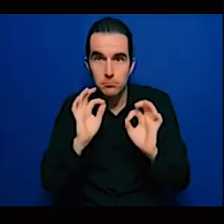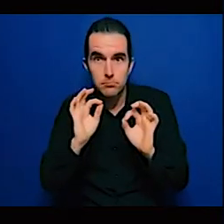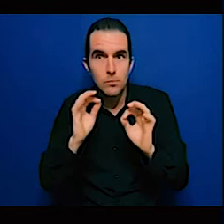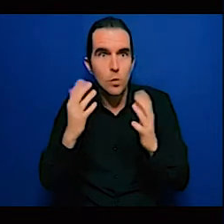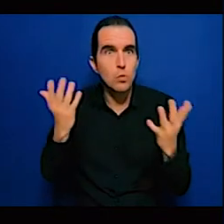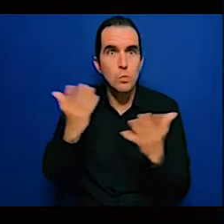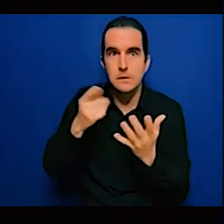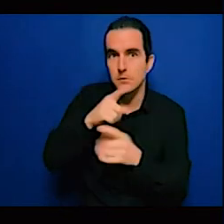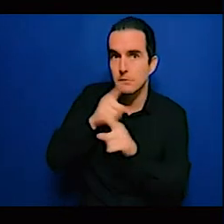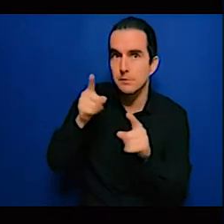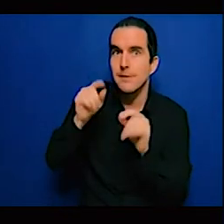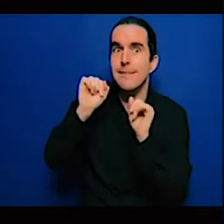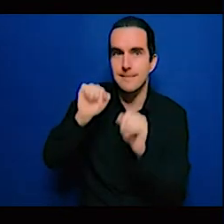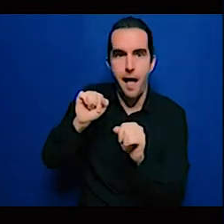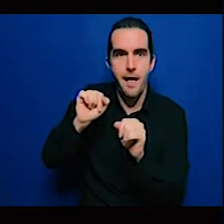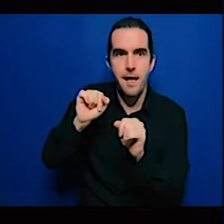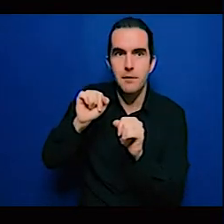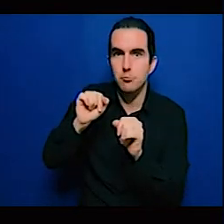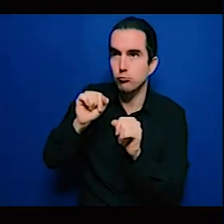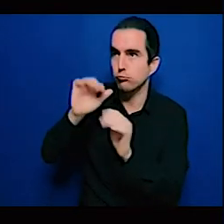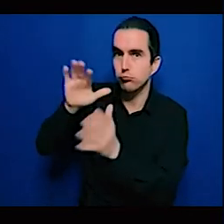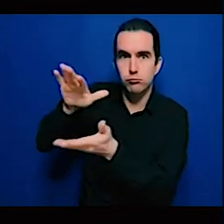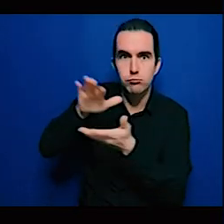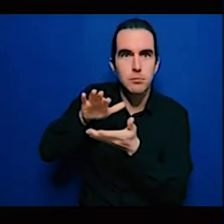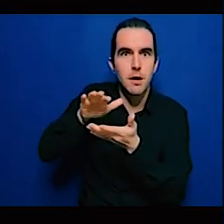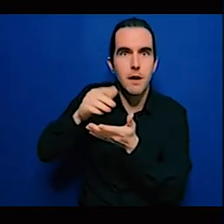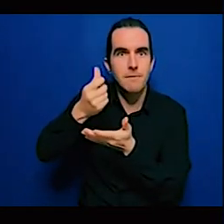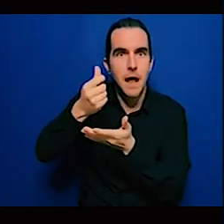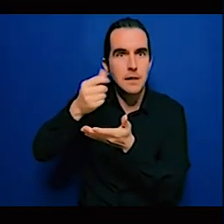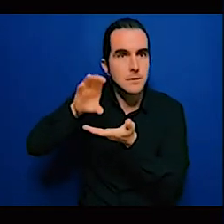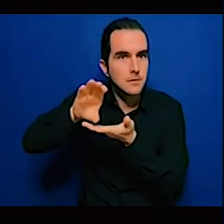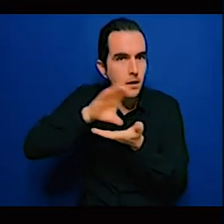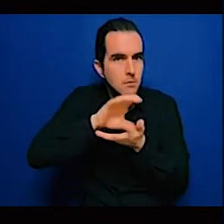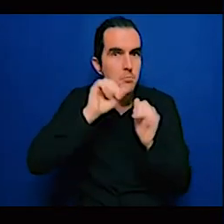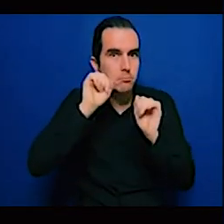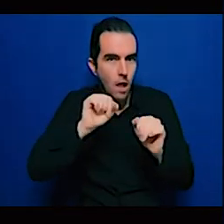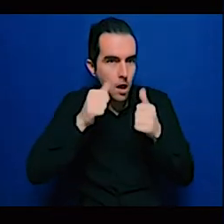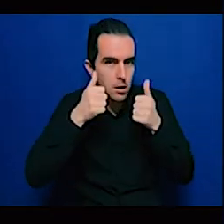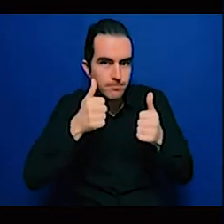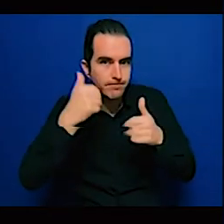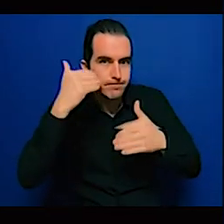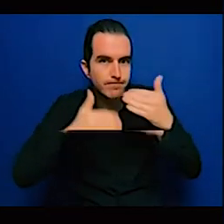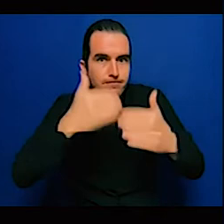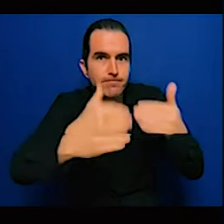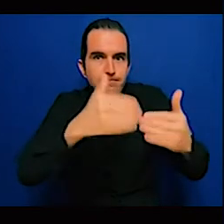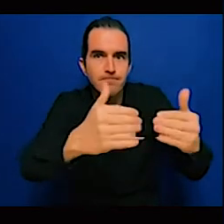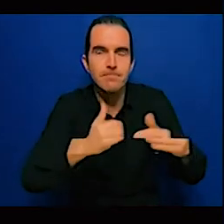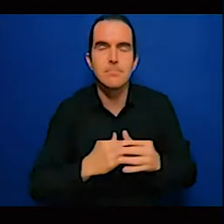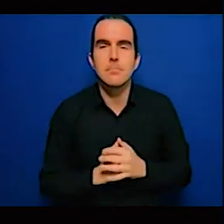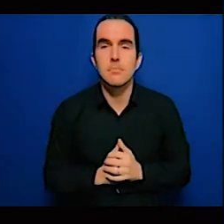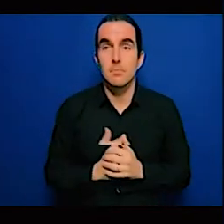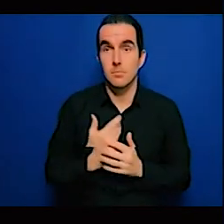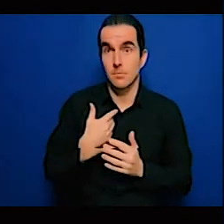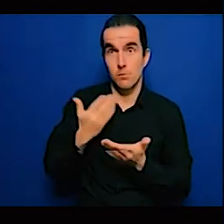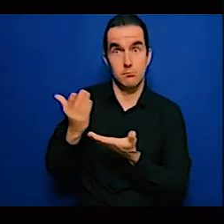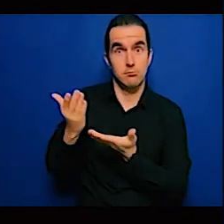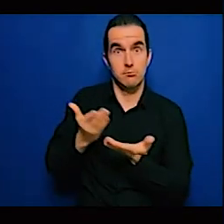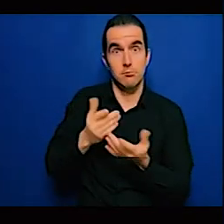has worked extensively on issues of